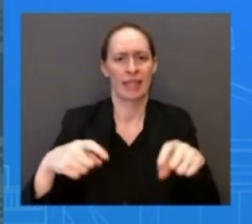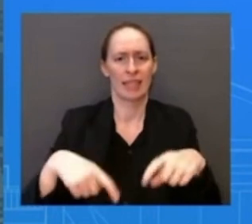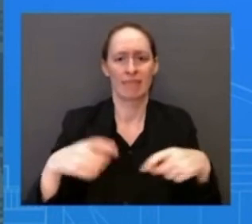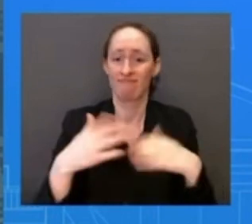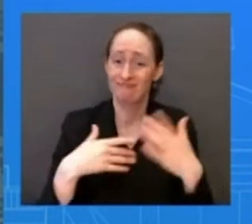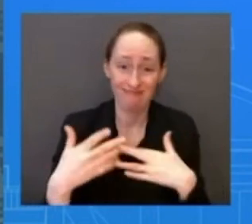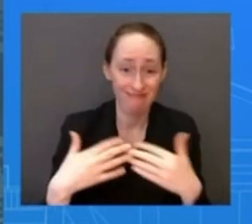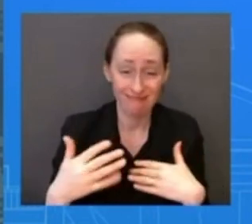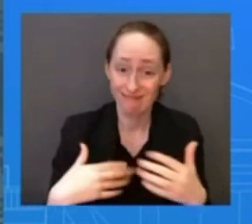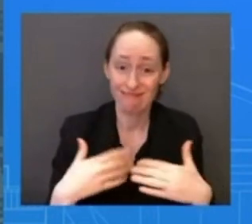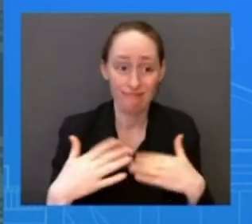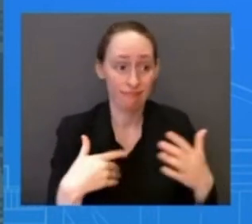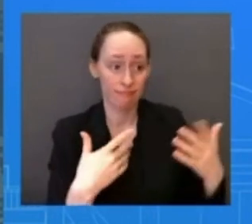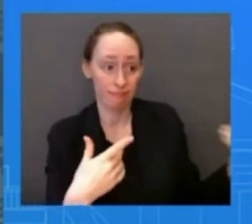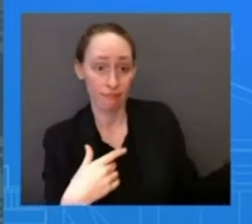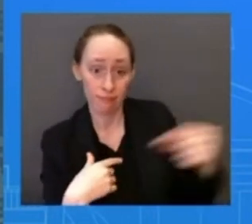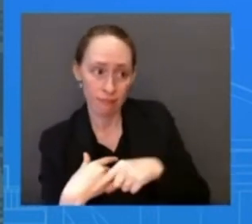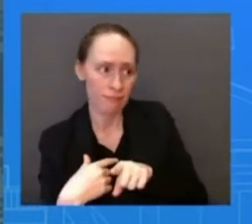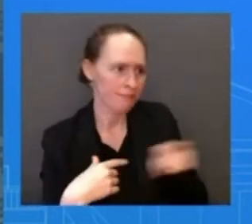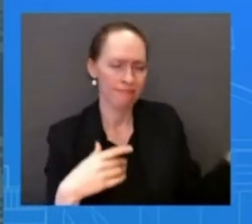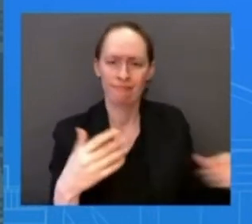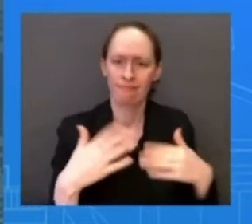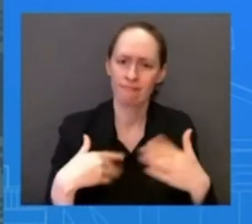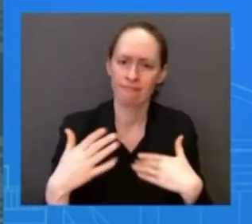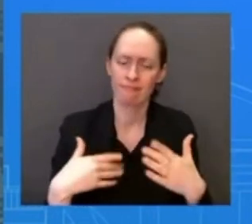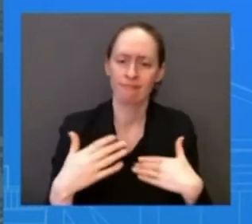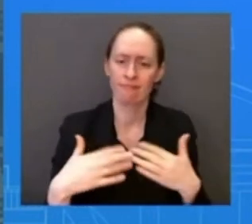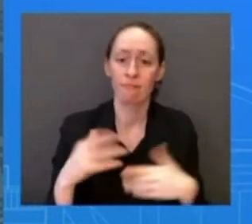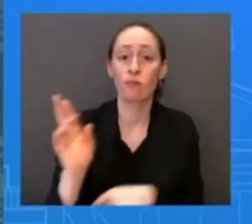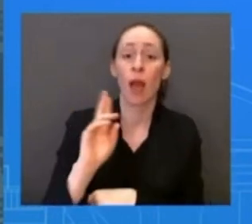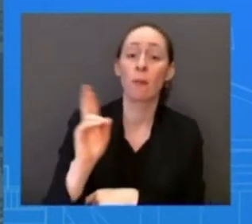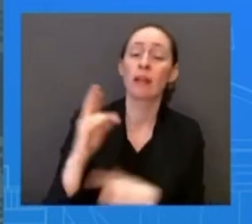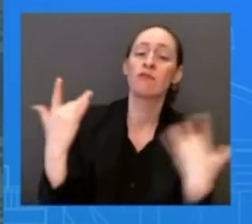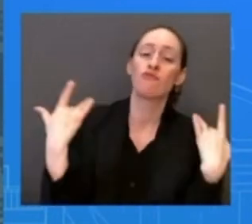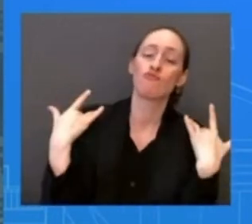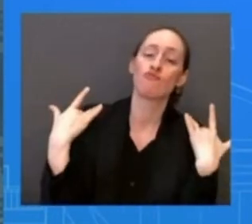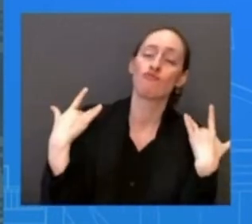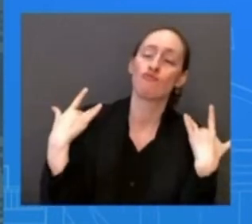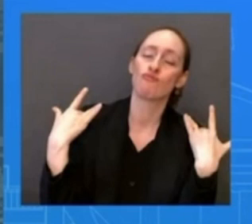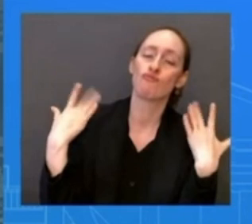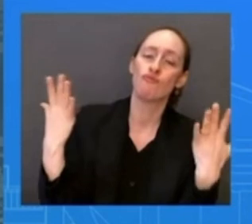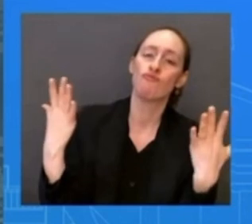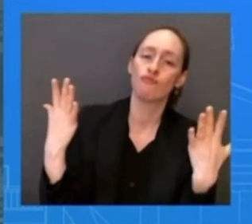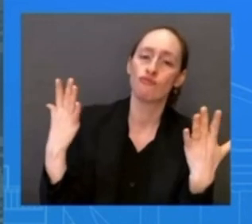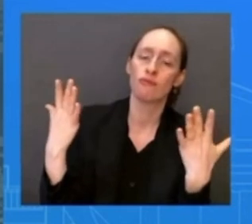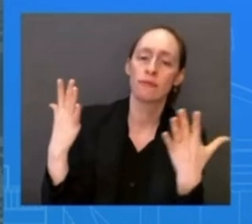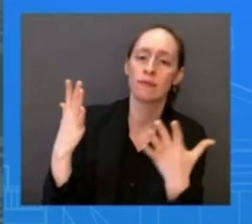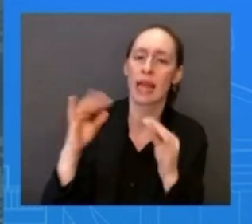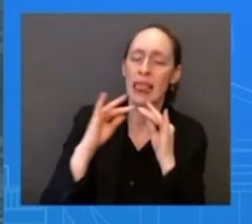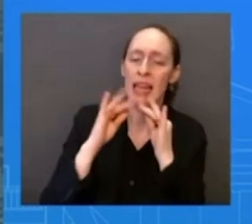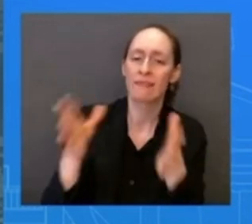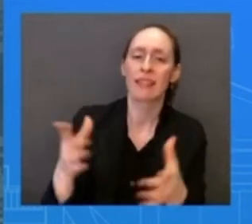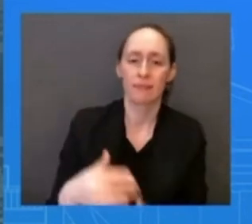and we see this in the data, is that we have increased pathways to